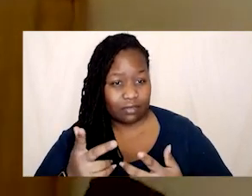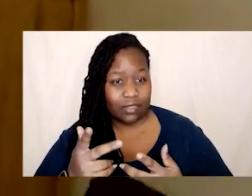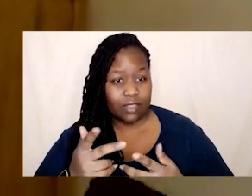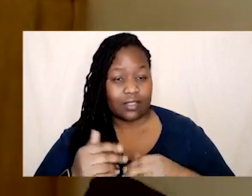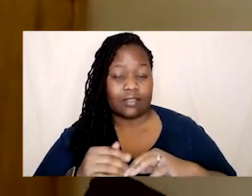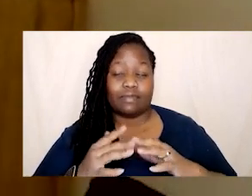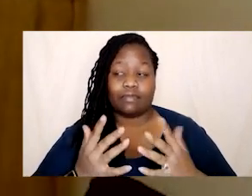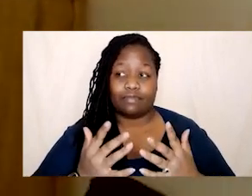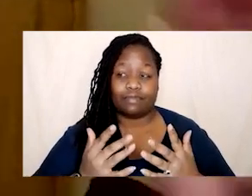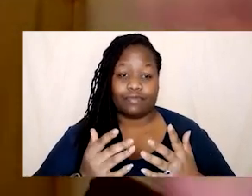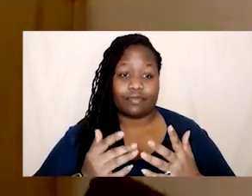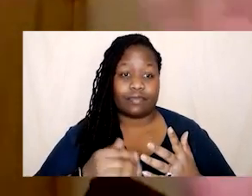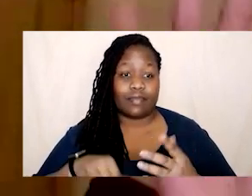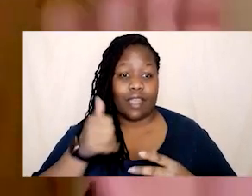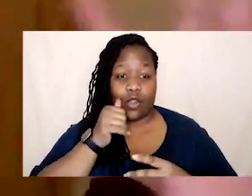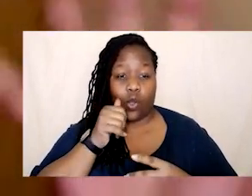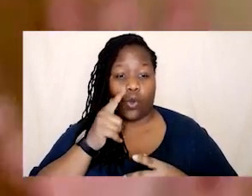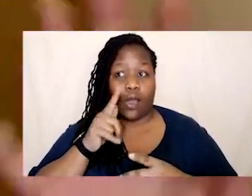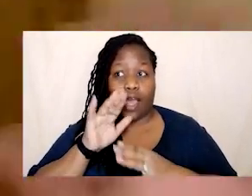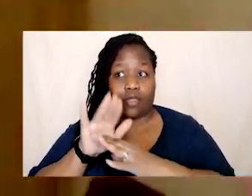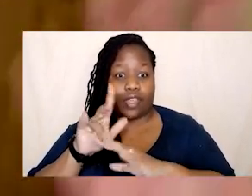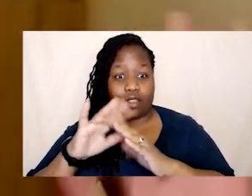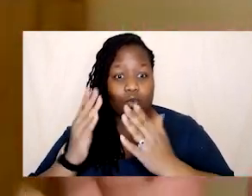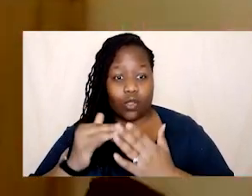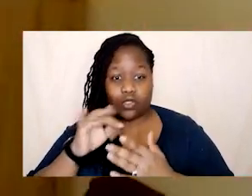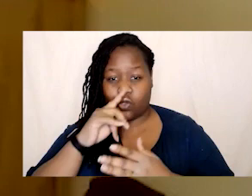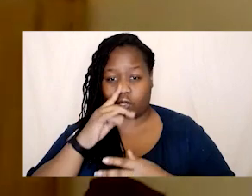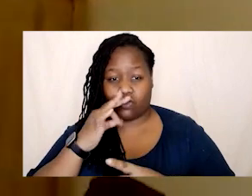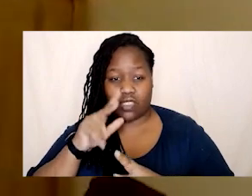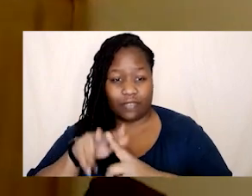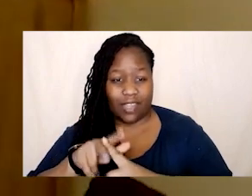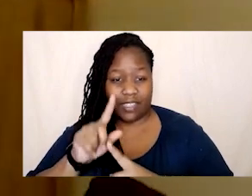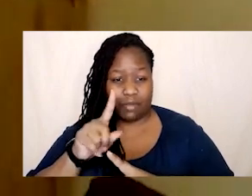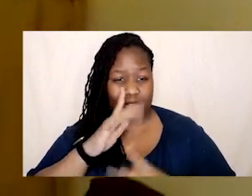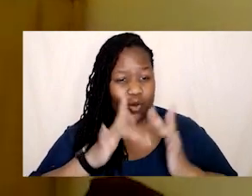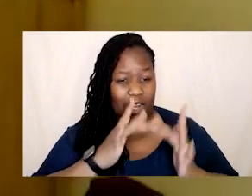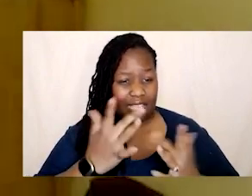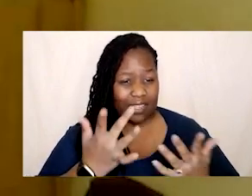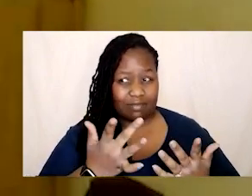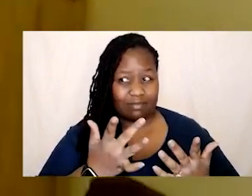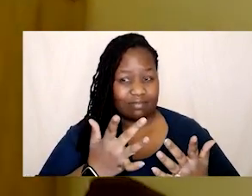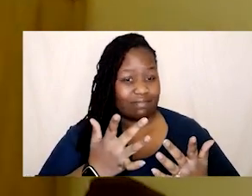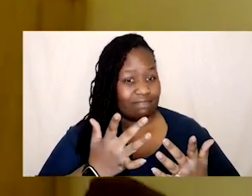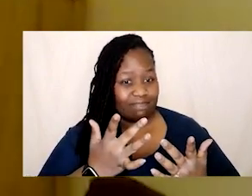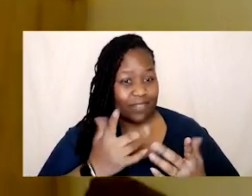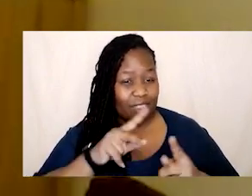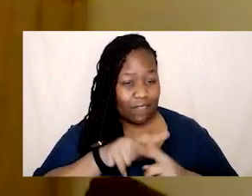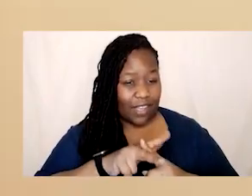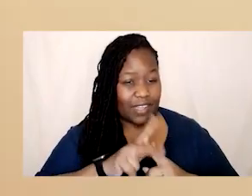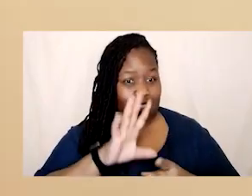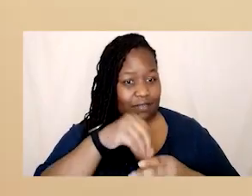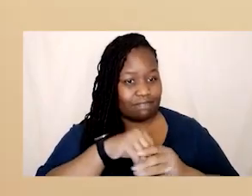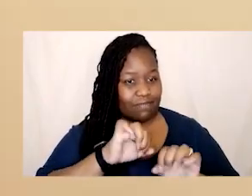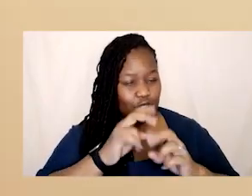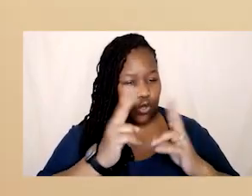back home you know at least you can go back home and be safe from that but actually with the online world there's violence in your in your back pocket right and